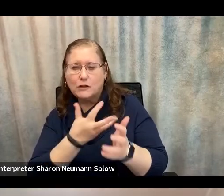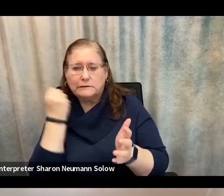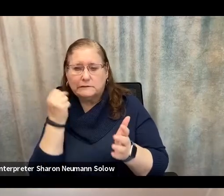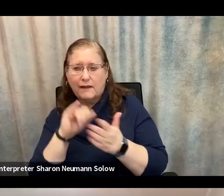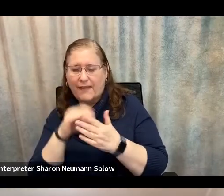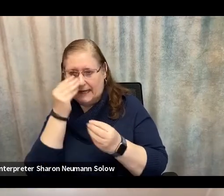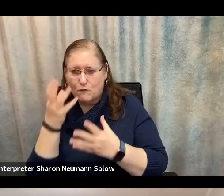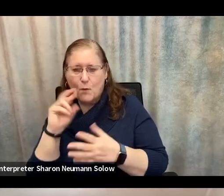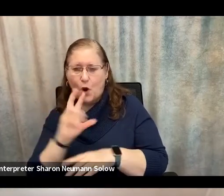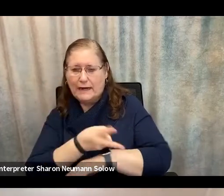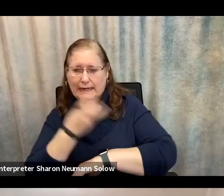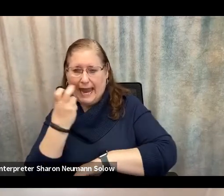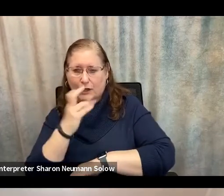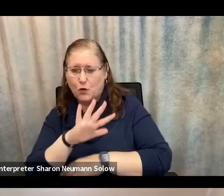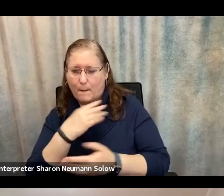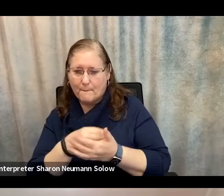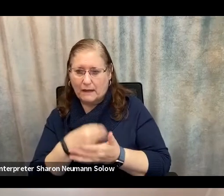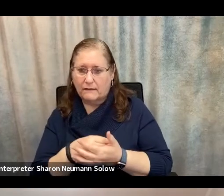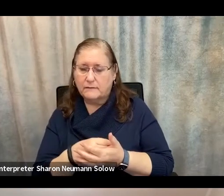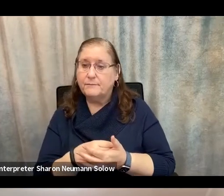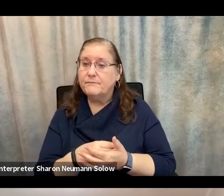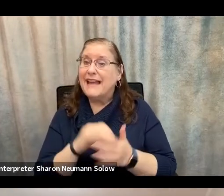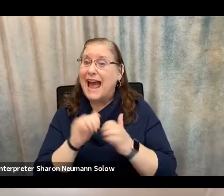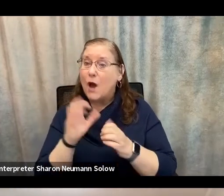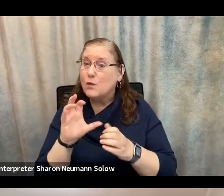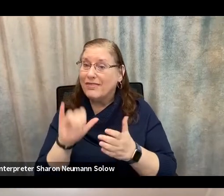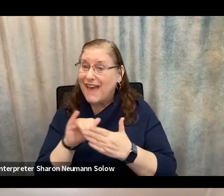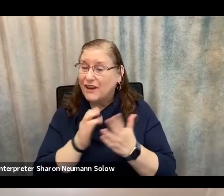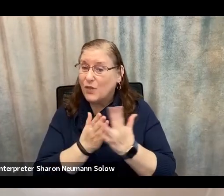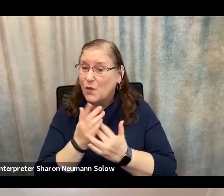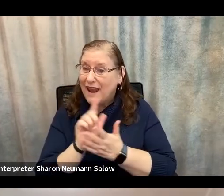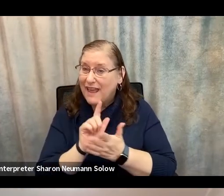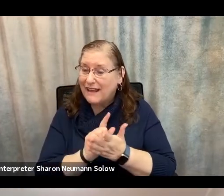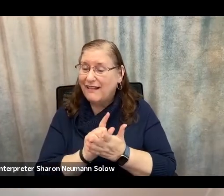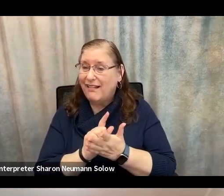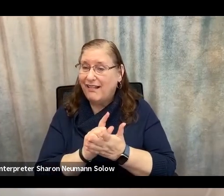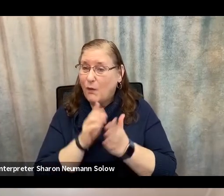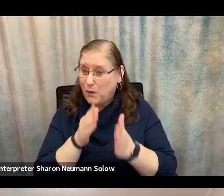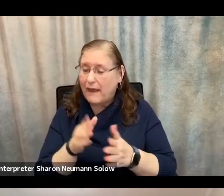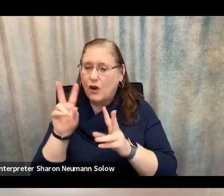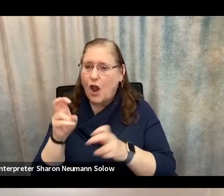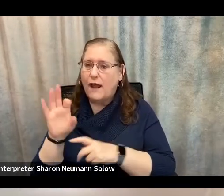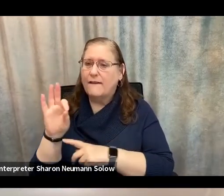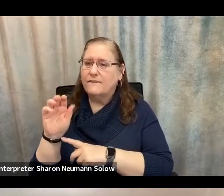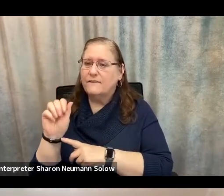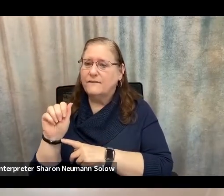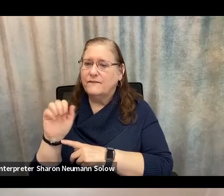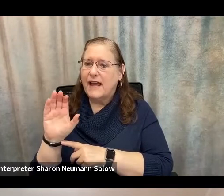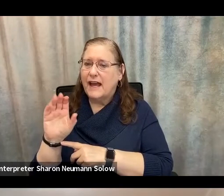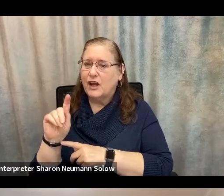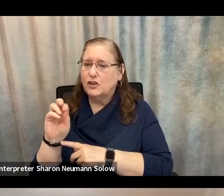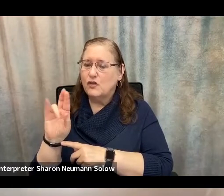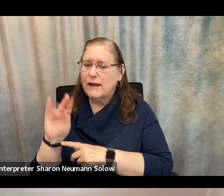money. One legal way of doing this is actually called factoring. And what factoring is, is they